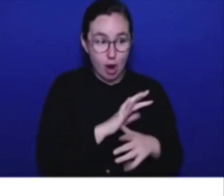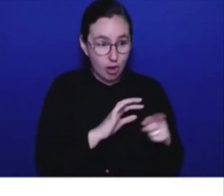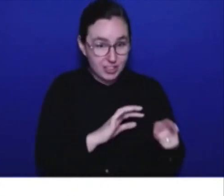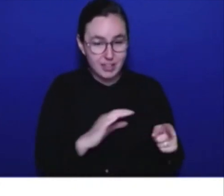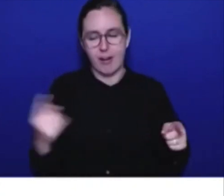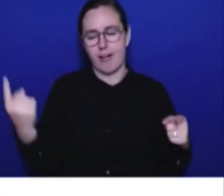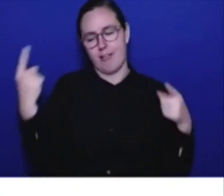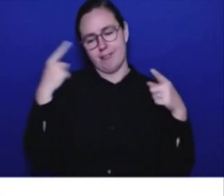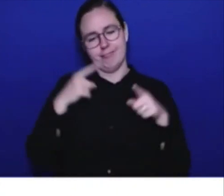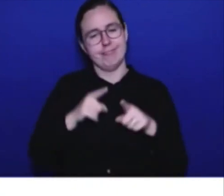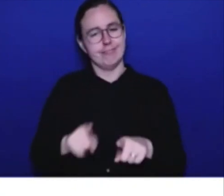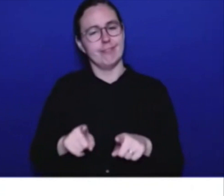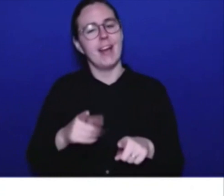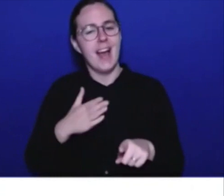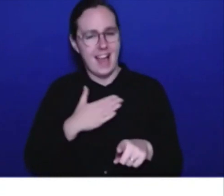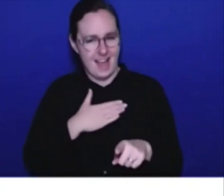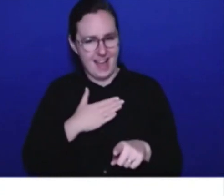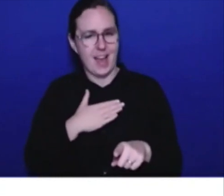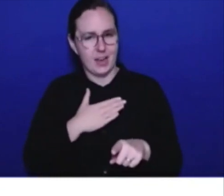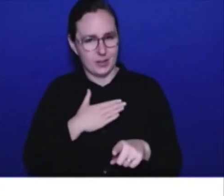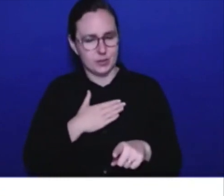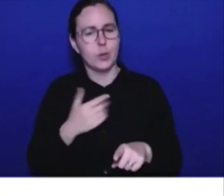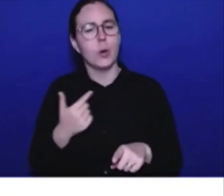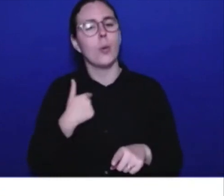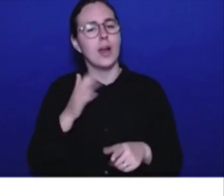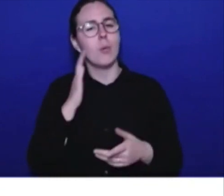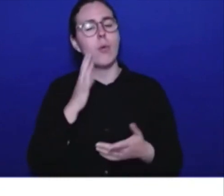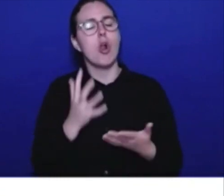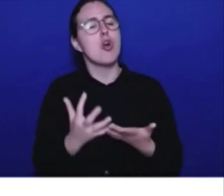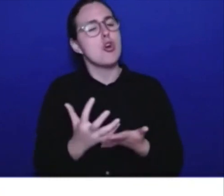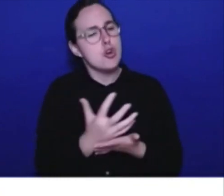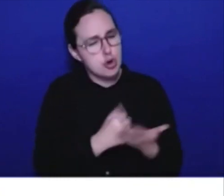trust that we're doing that work. Binder, do you have a follow-up?